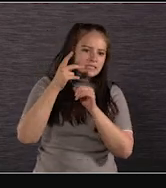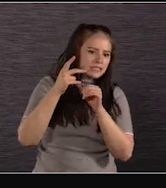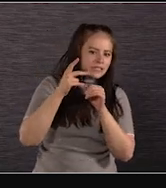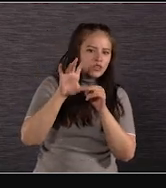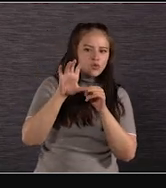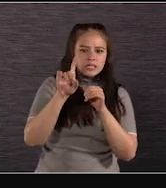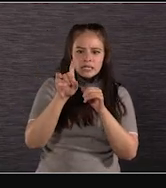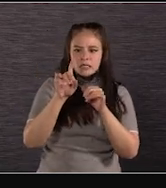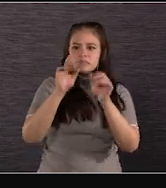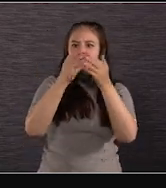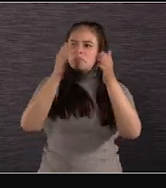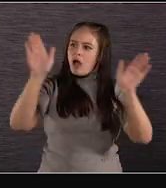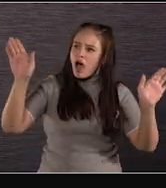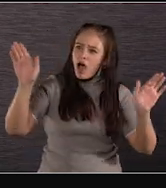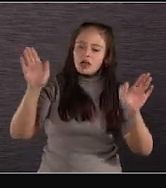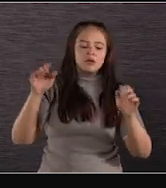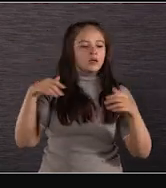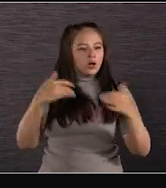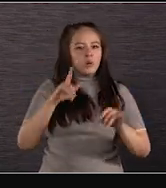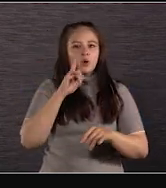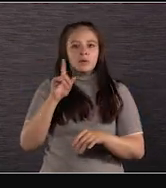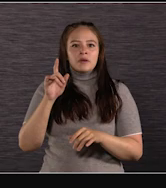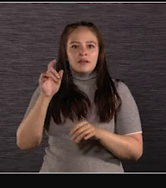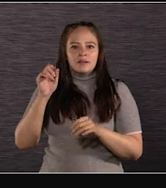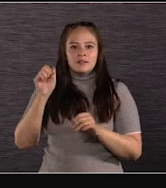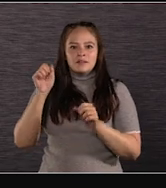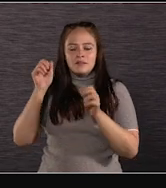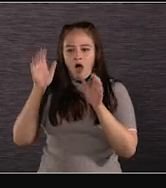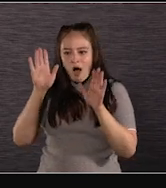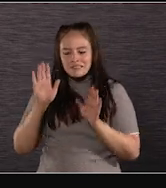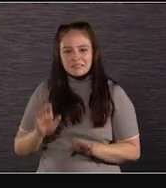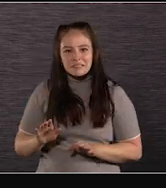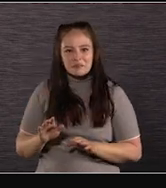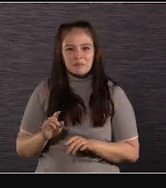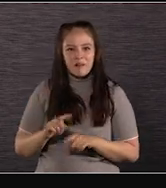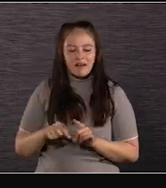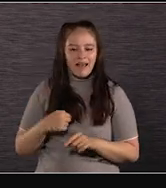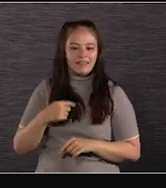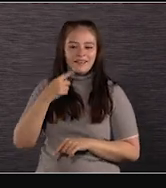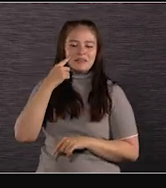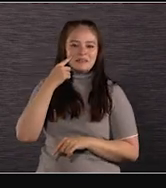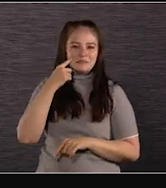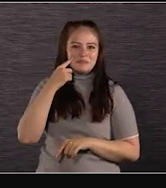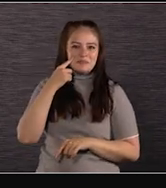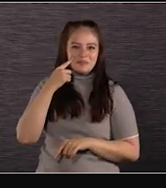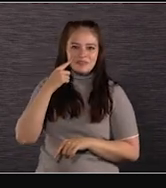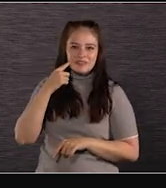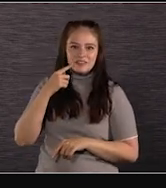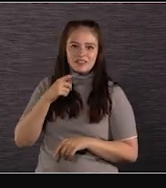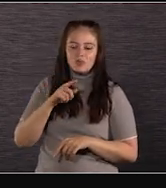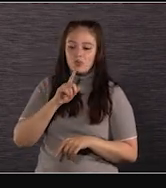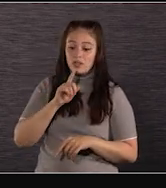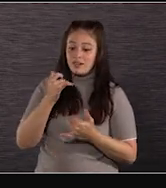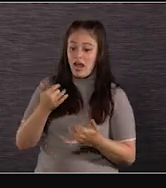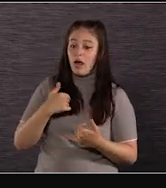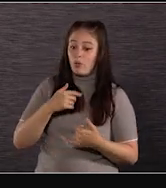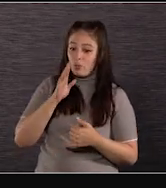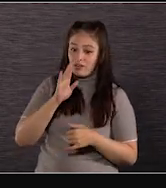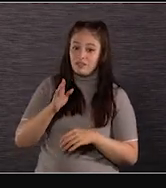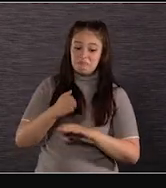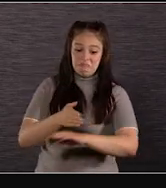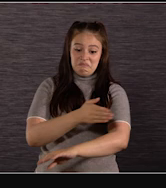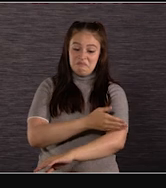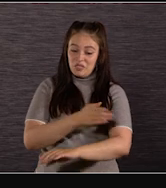quality of a picture is just that much greater and therefore I think that much more engrossing and involving.